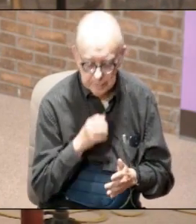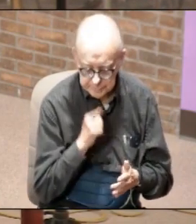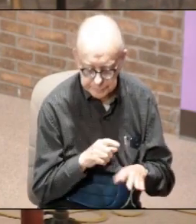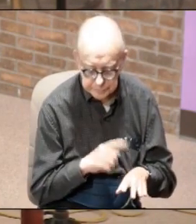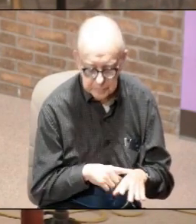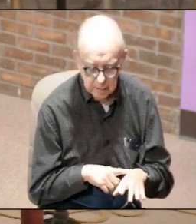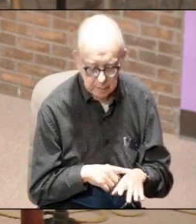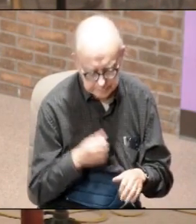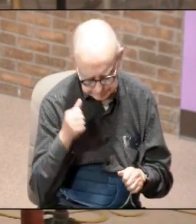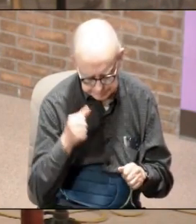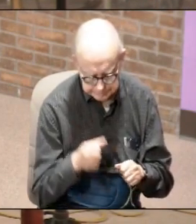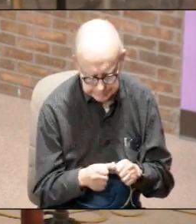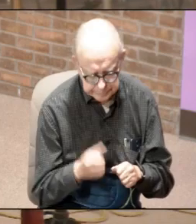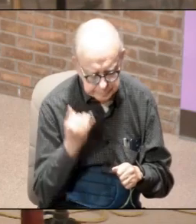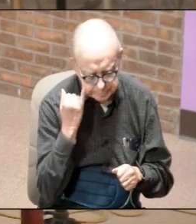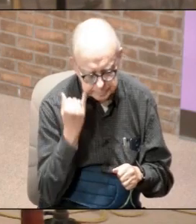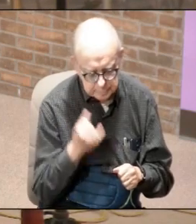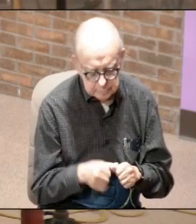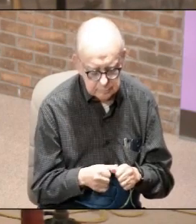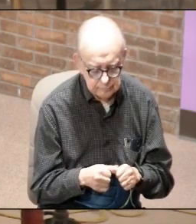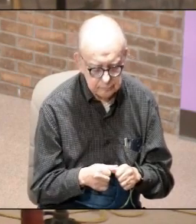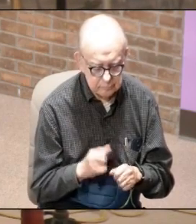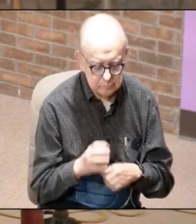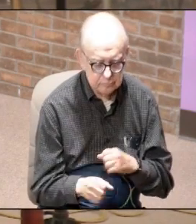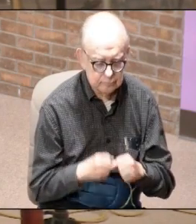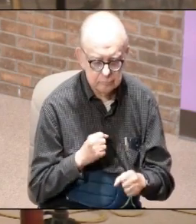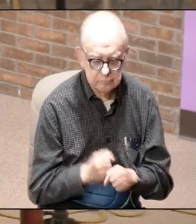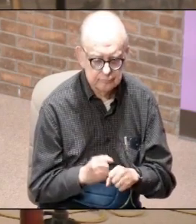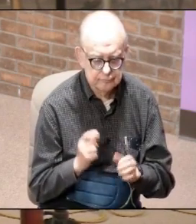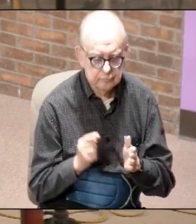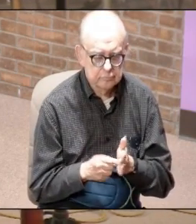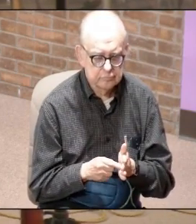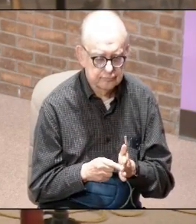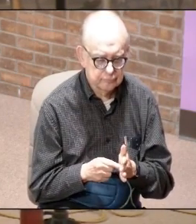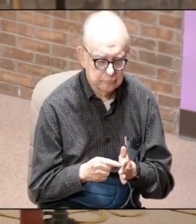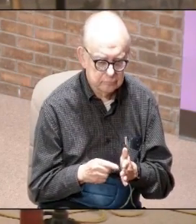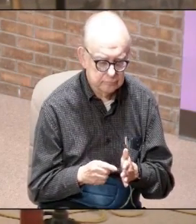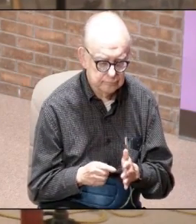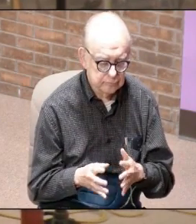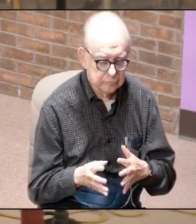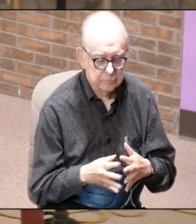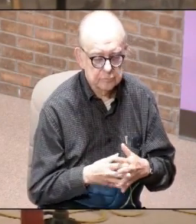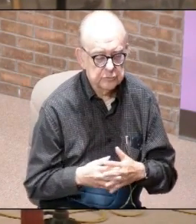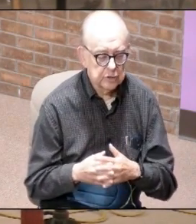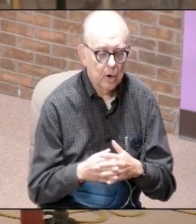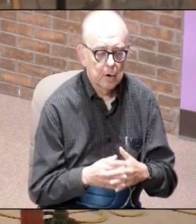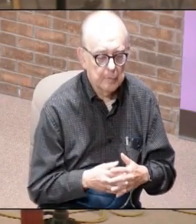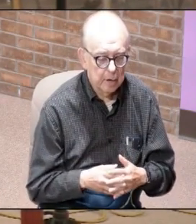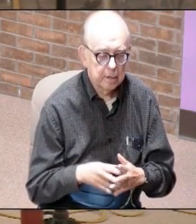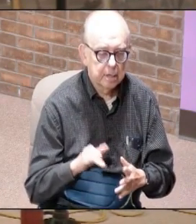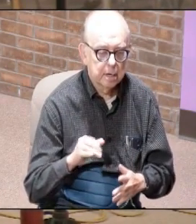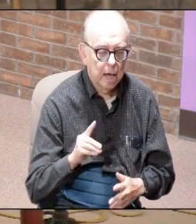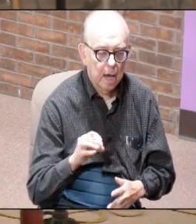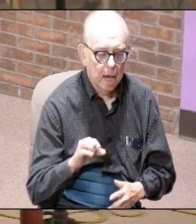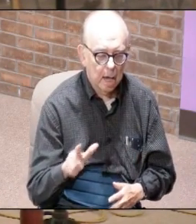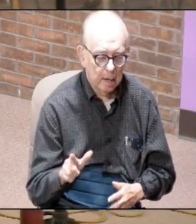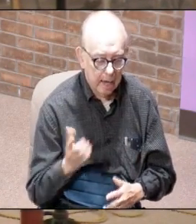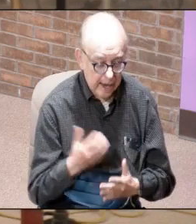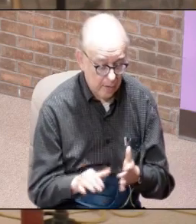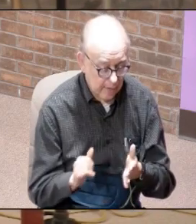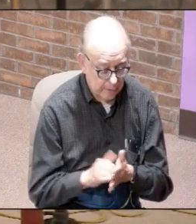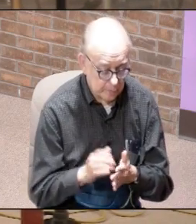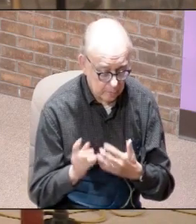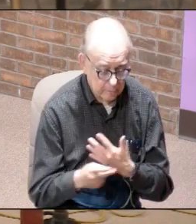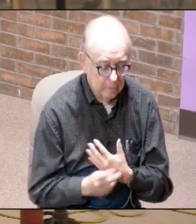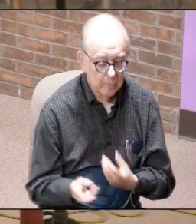and time if you remember for quite a few years there was a show that came out called american idol and out of american